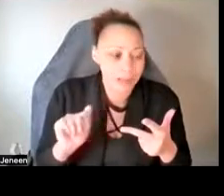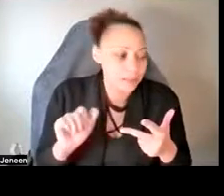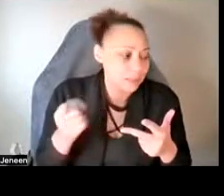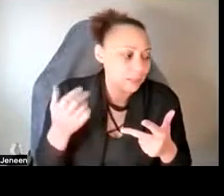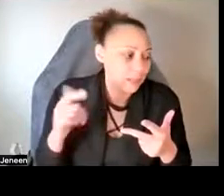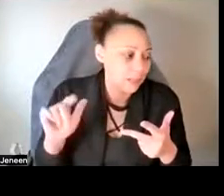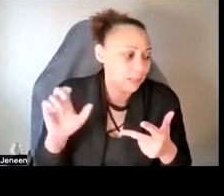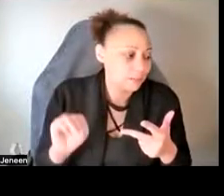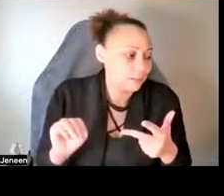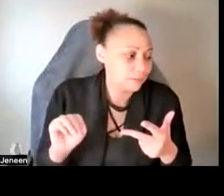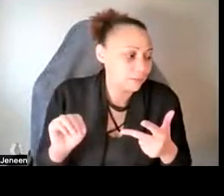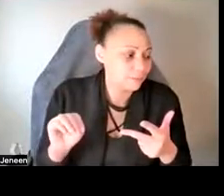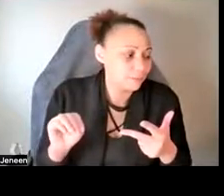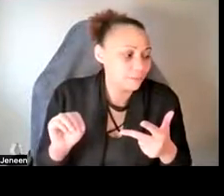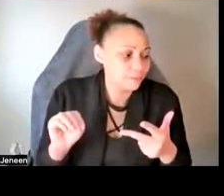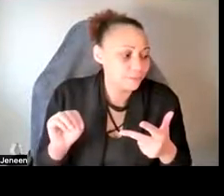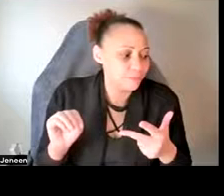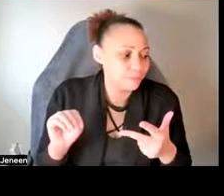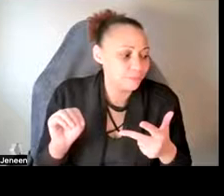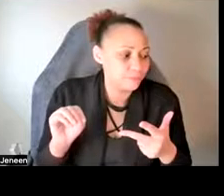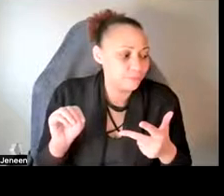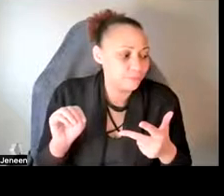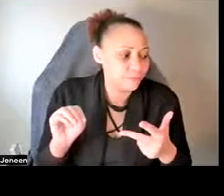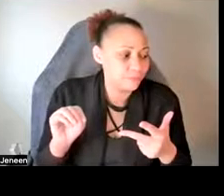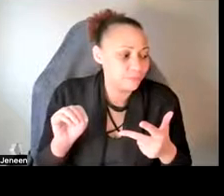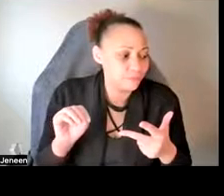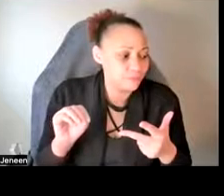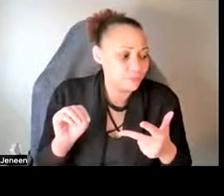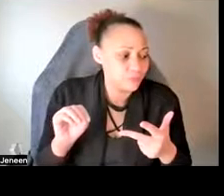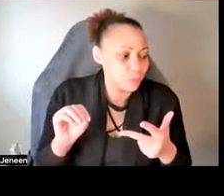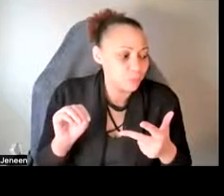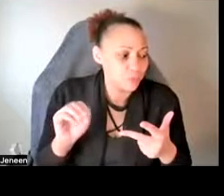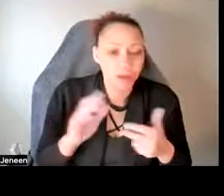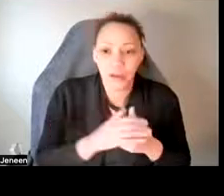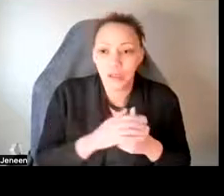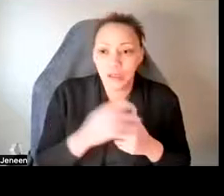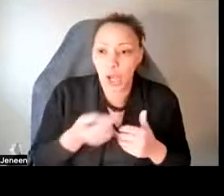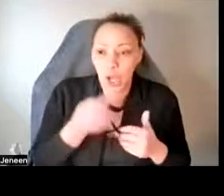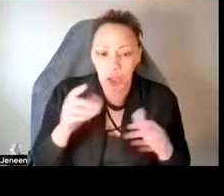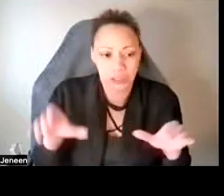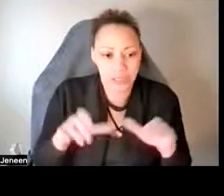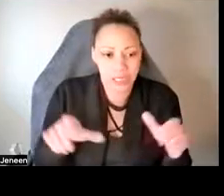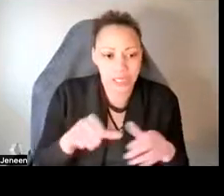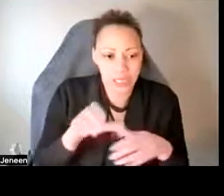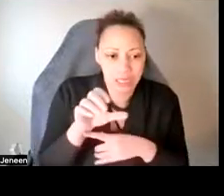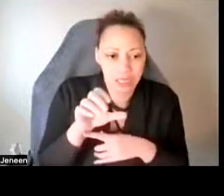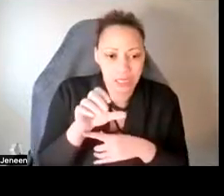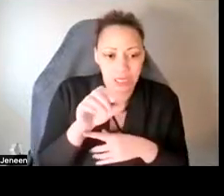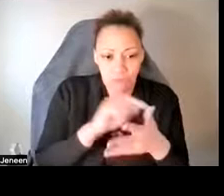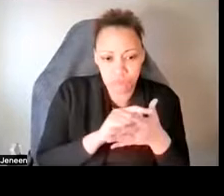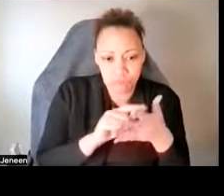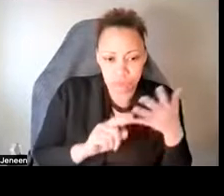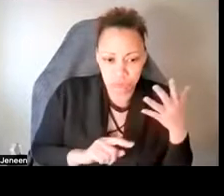not including peyote. Um, and then in Santa Cruz, um, they only did psilocybin. Um, Ann Arbor did all entheogens,